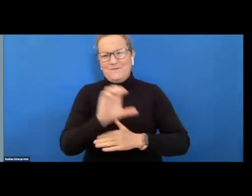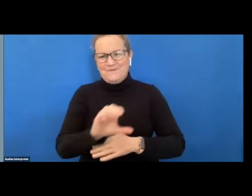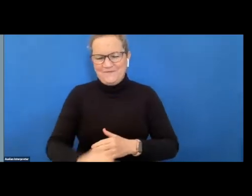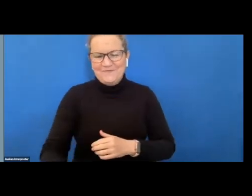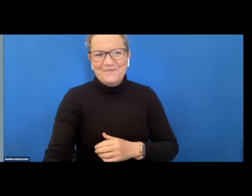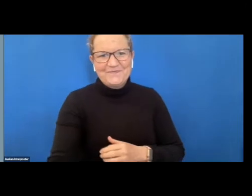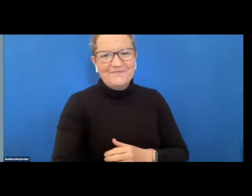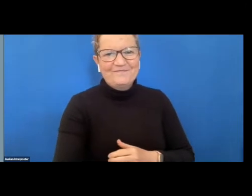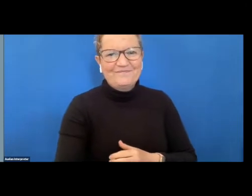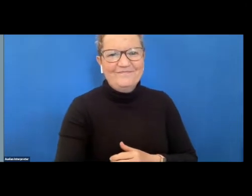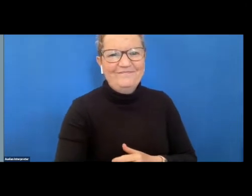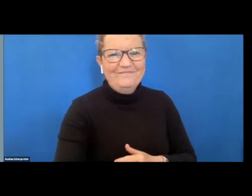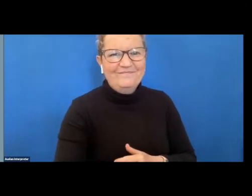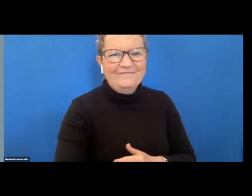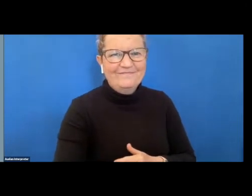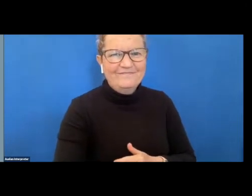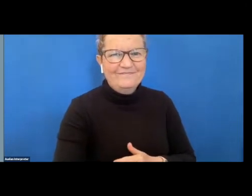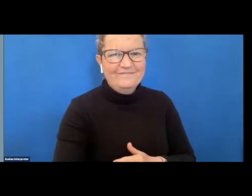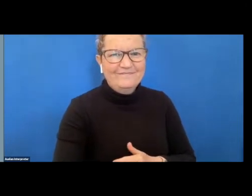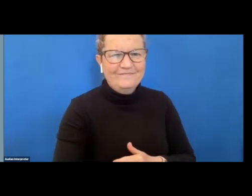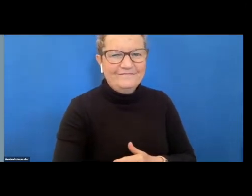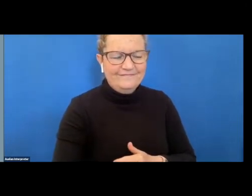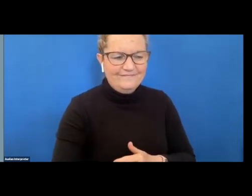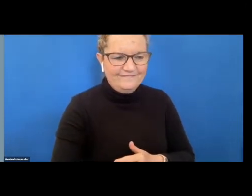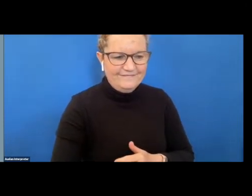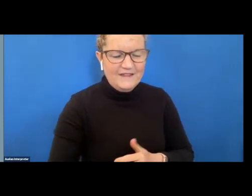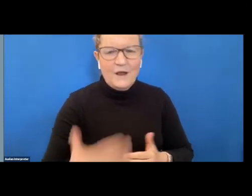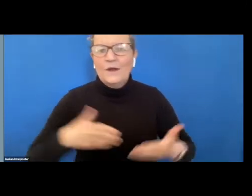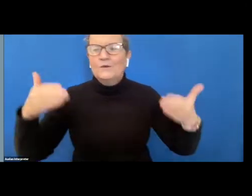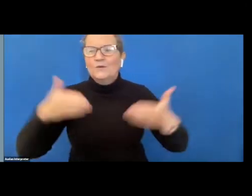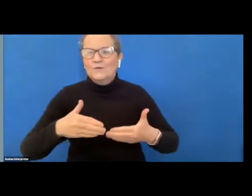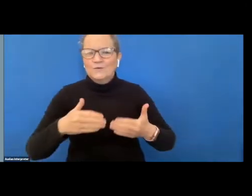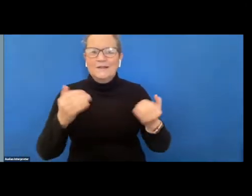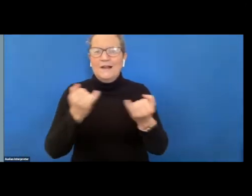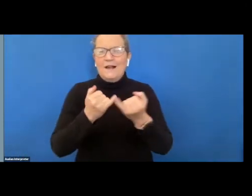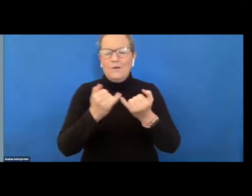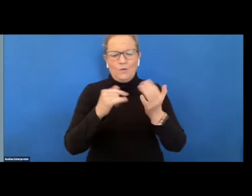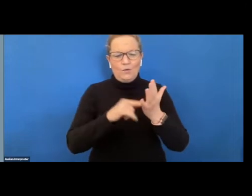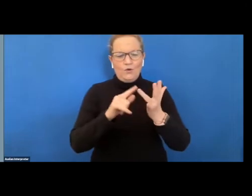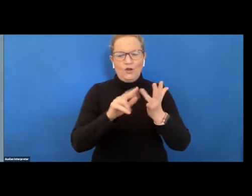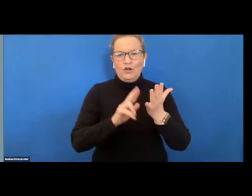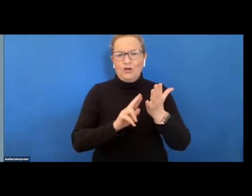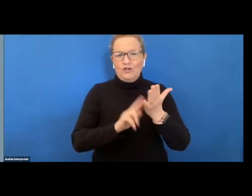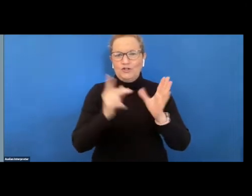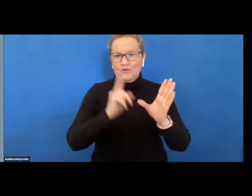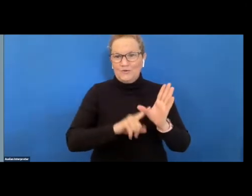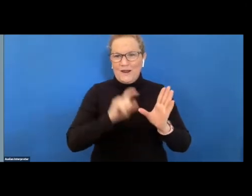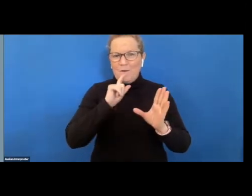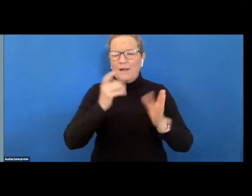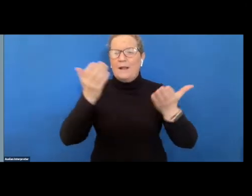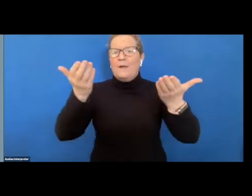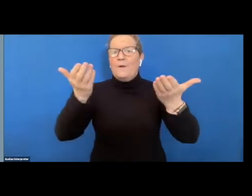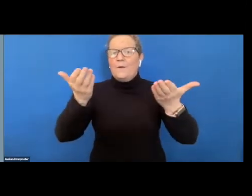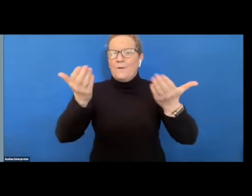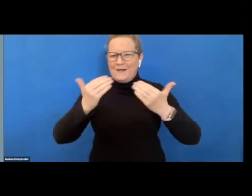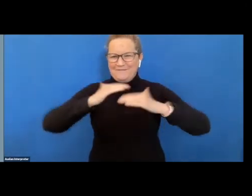we get anything else happening let's get us underway it's my pleasure to introduce uncle tony garvey who will be delivering our welcome to country so it's